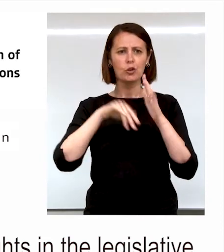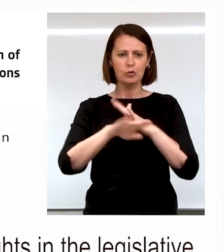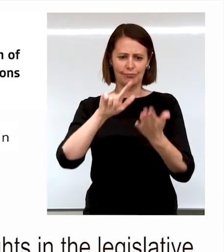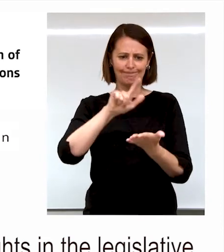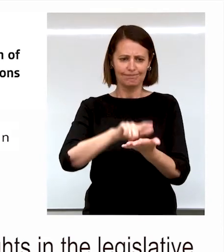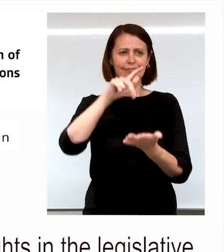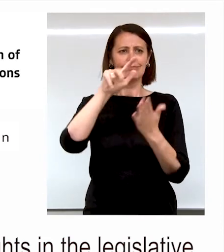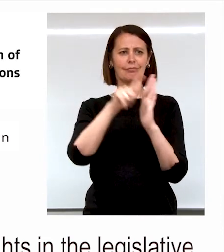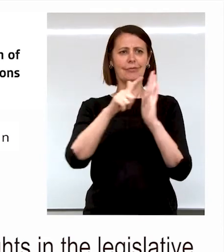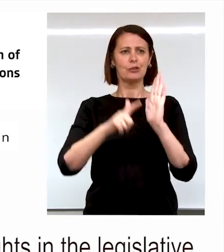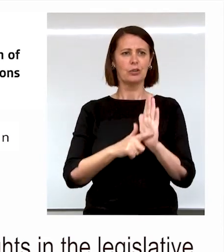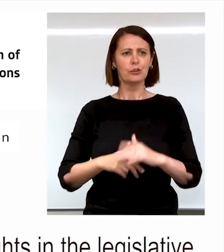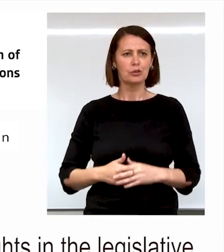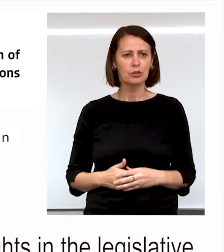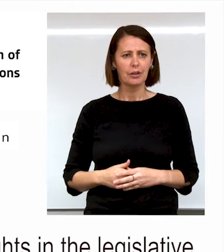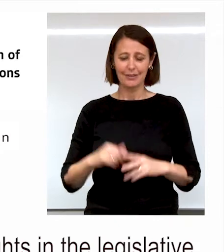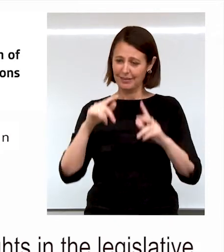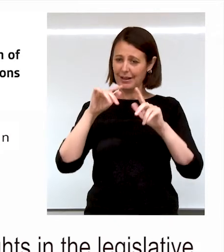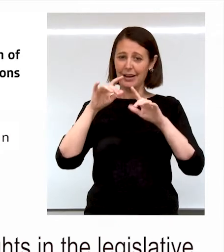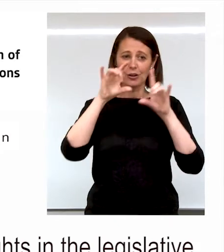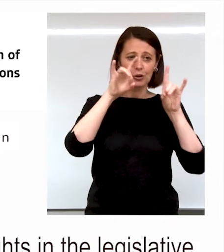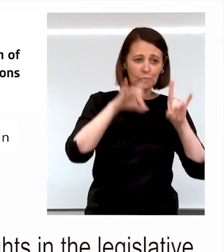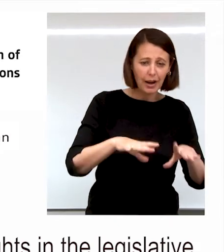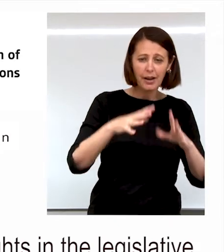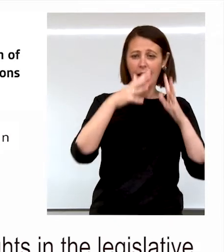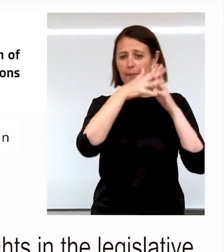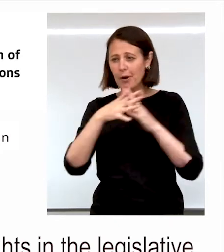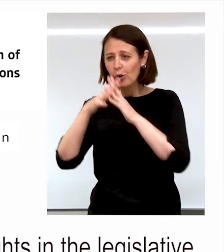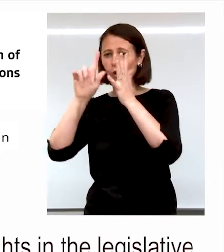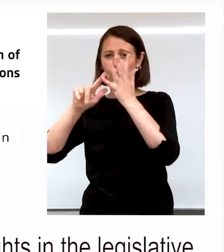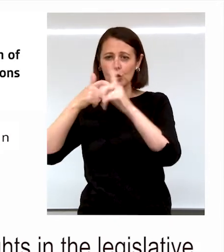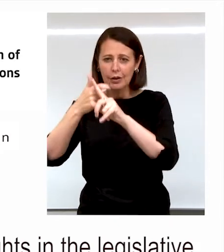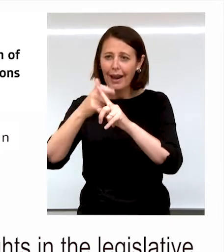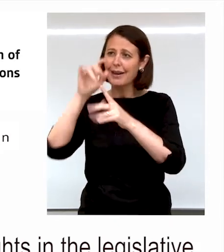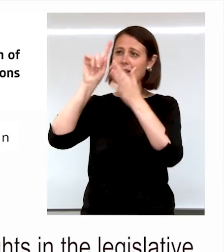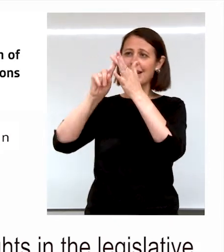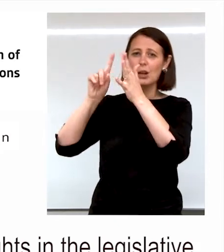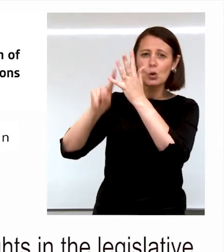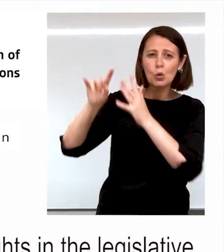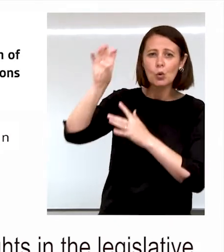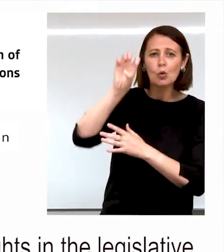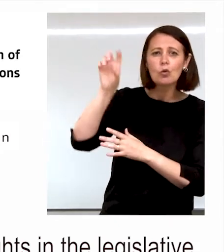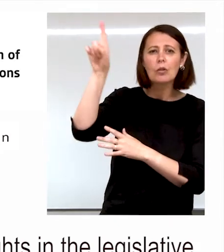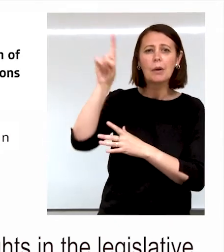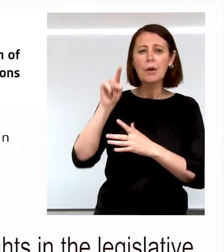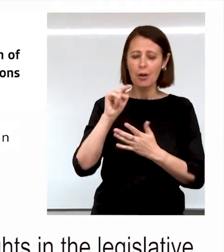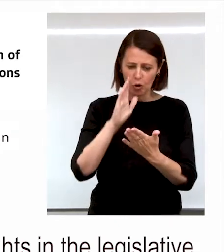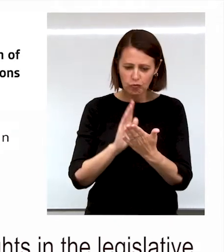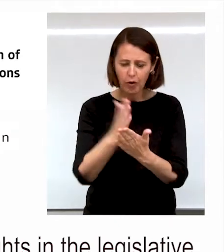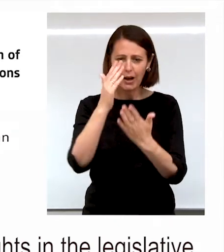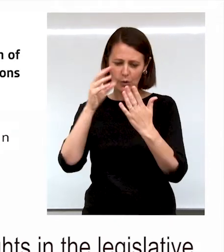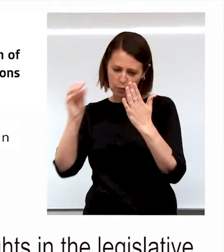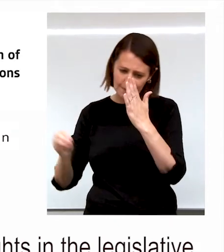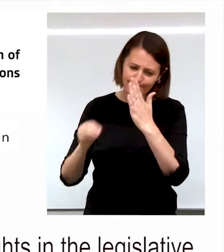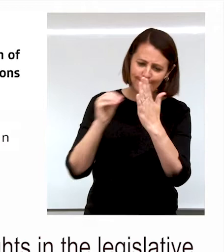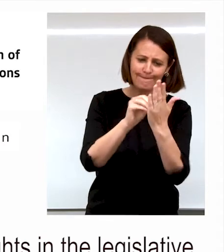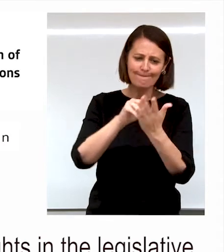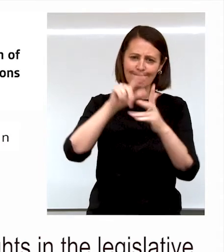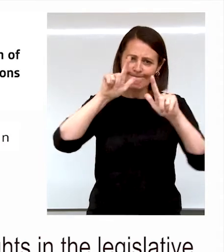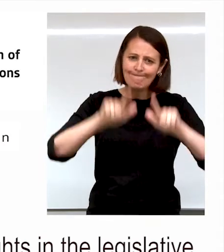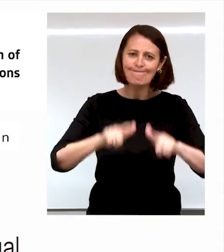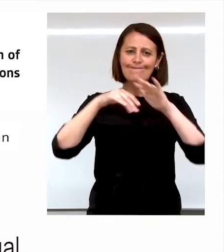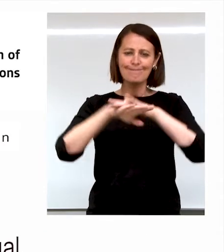form in Australia in America in the UK and in the EU rights were declared and enshrined in